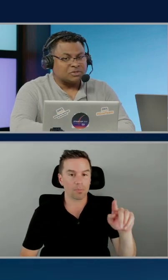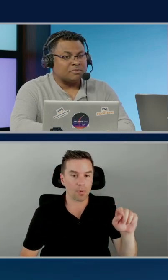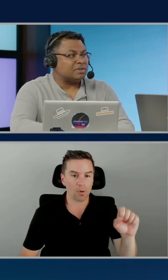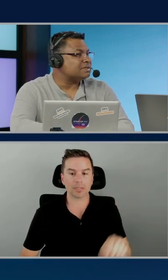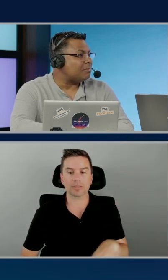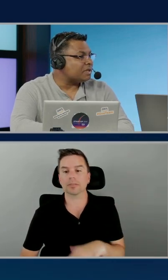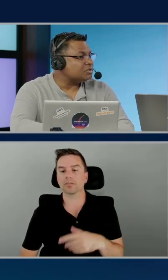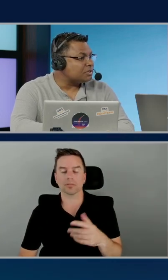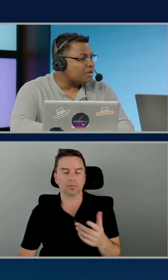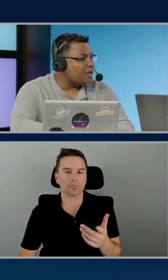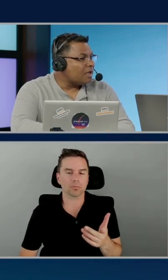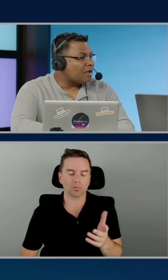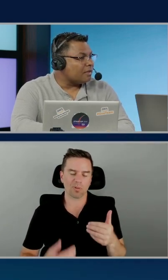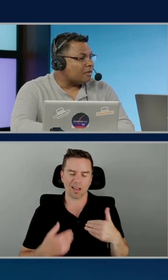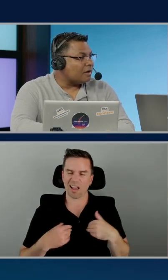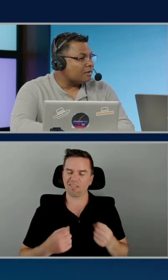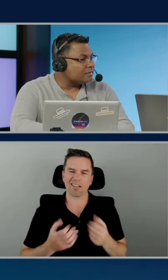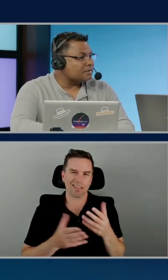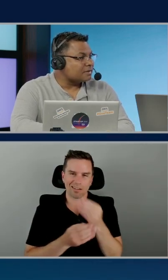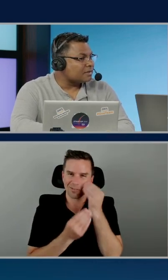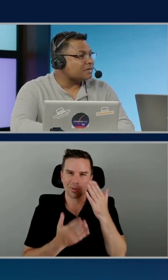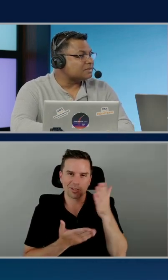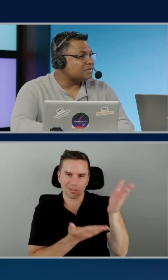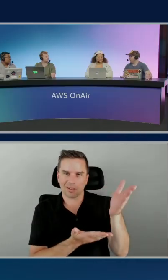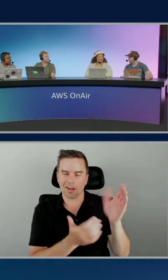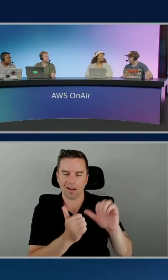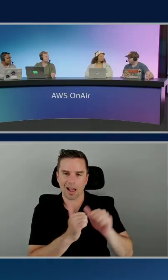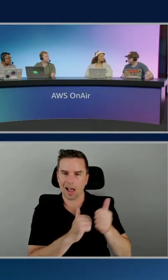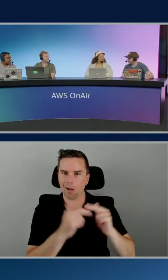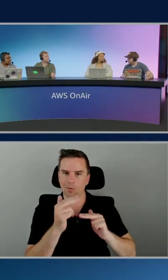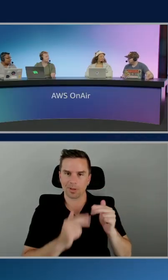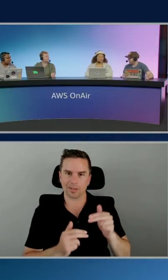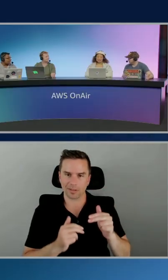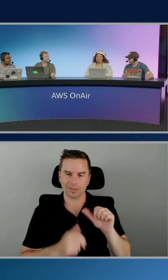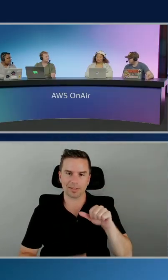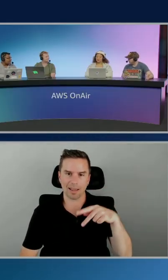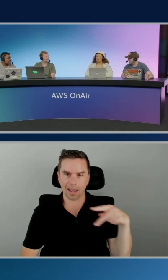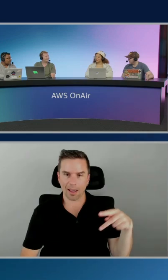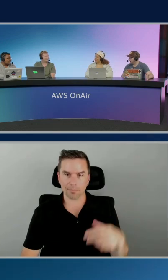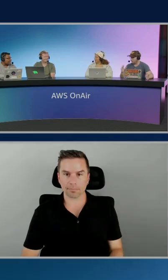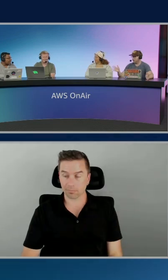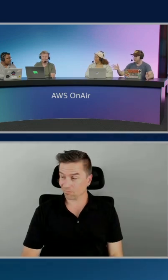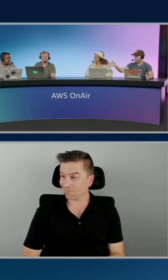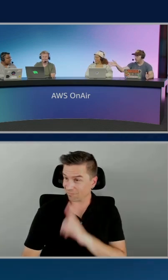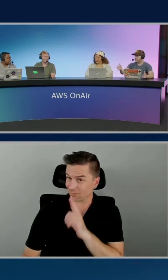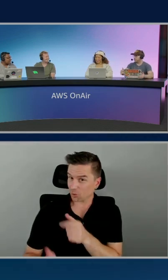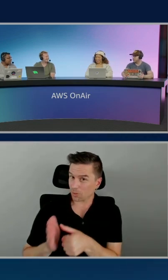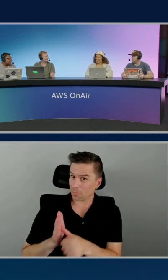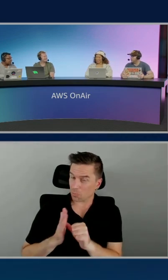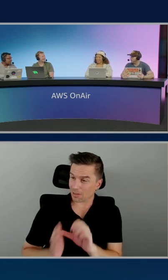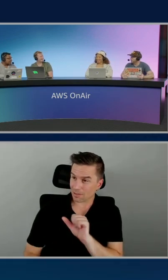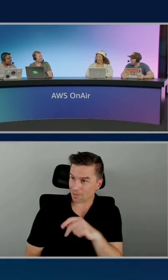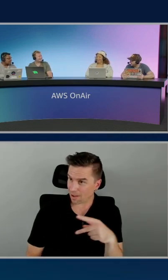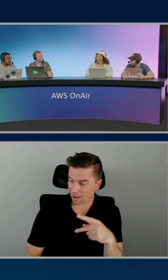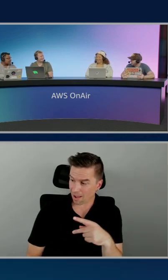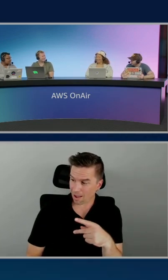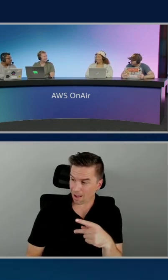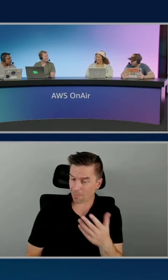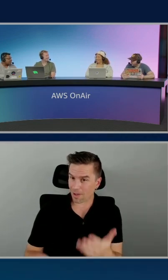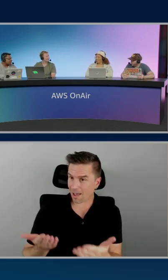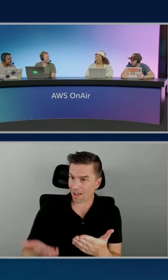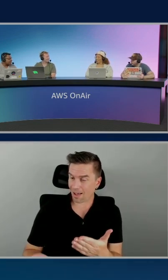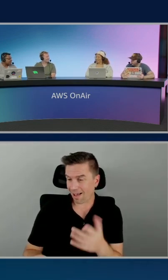monks were able to build this application. Very impressive application too. I must say, I really, this is incredible. Like Knight,